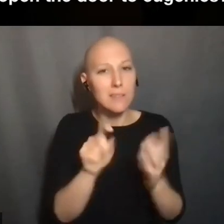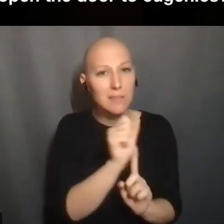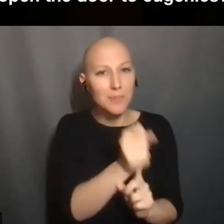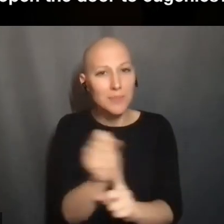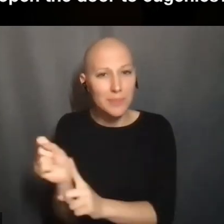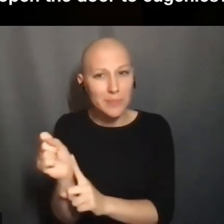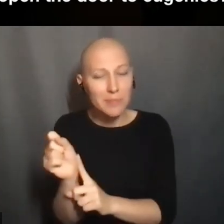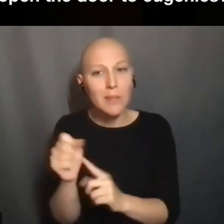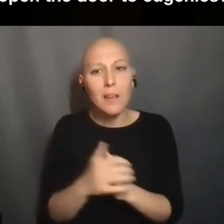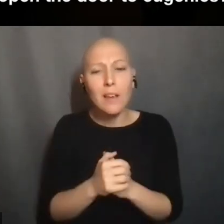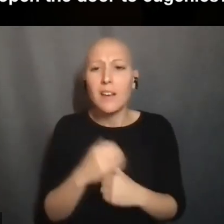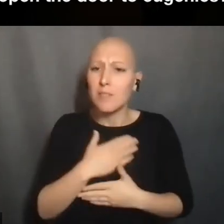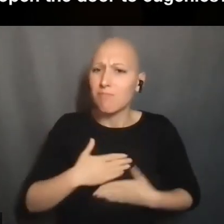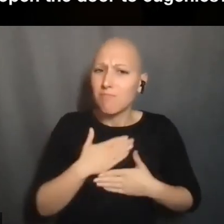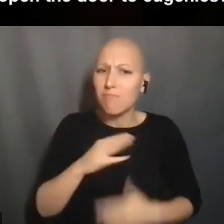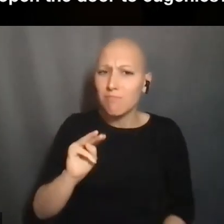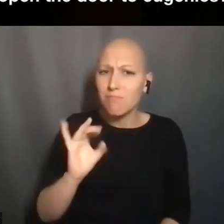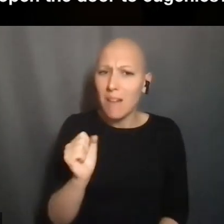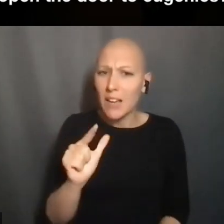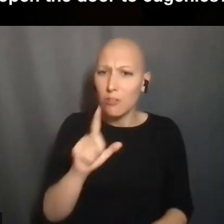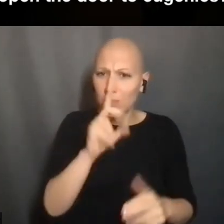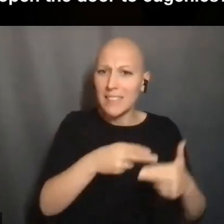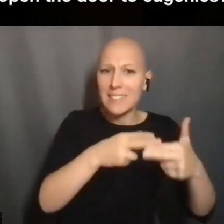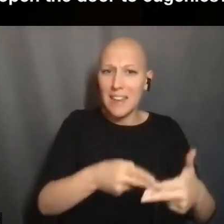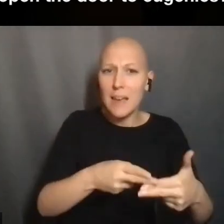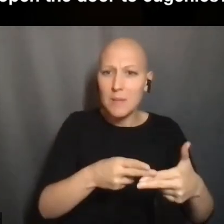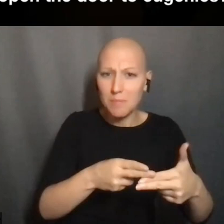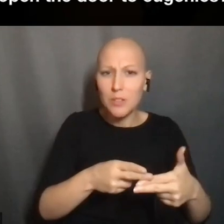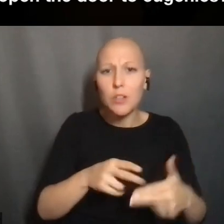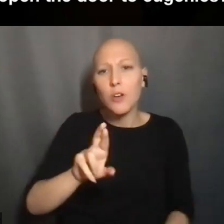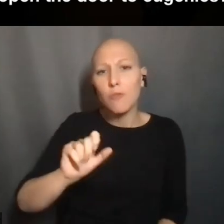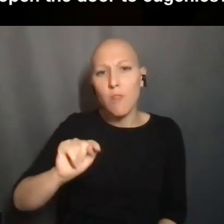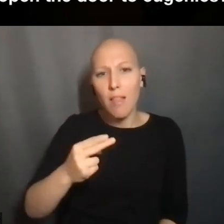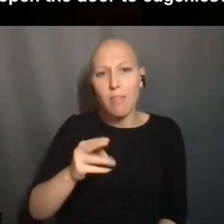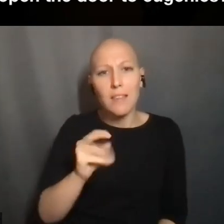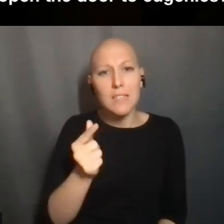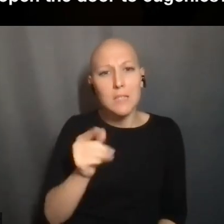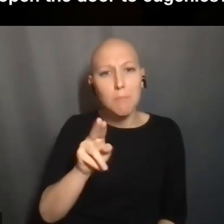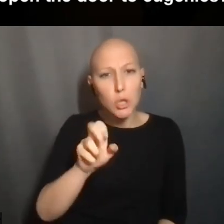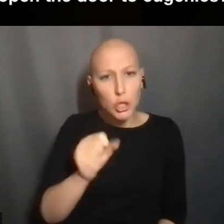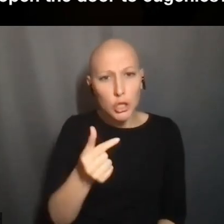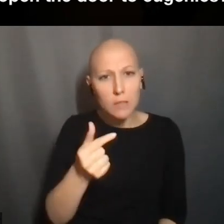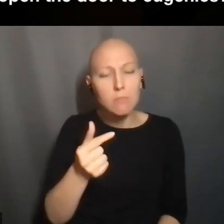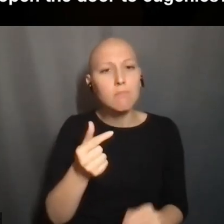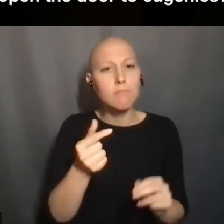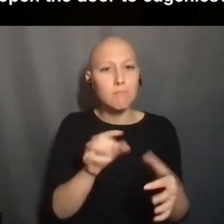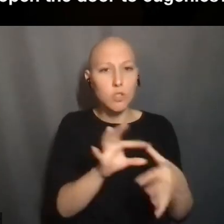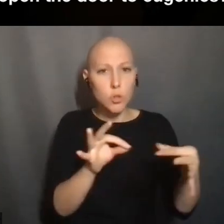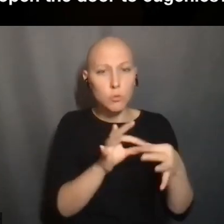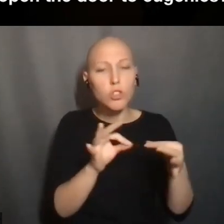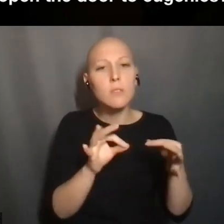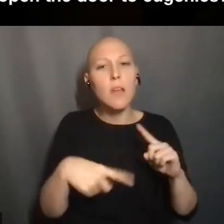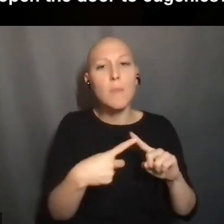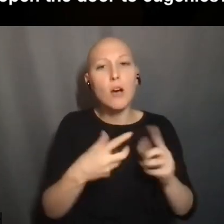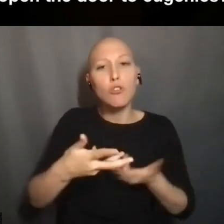APPRECIATE THAT MICHAEL KIND OF NAMED RAPP AND GINSBURG'S NOTION OF A SORT OF SOCIAL FUND OF KNOWLEDGE THAT CAN REALLY